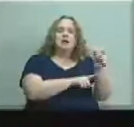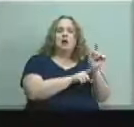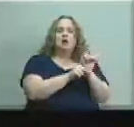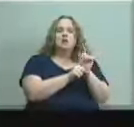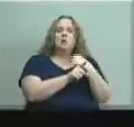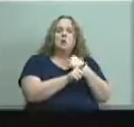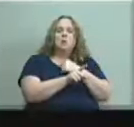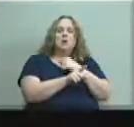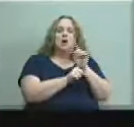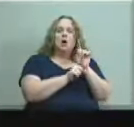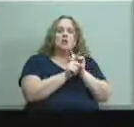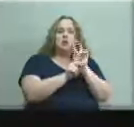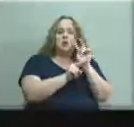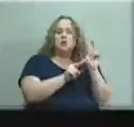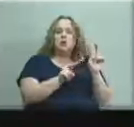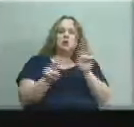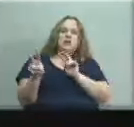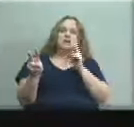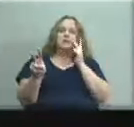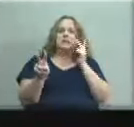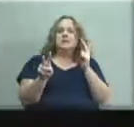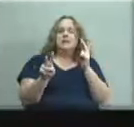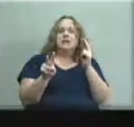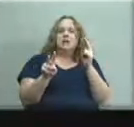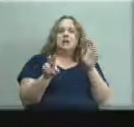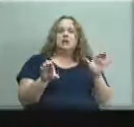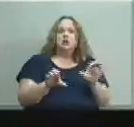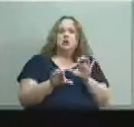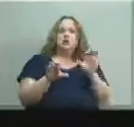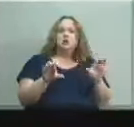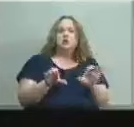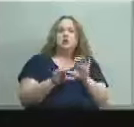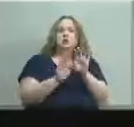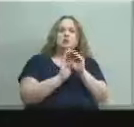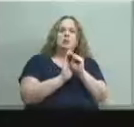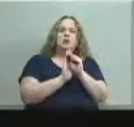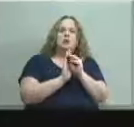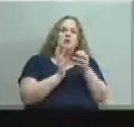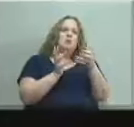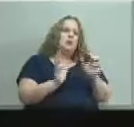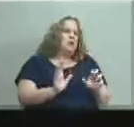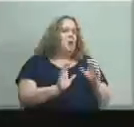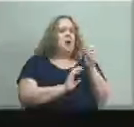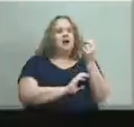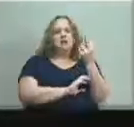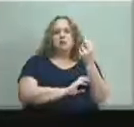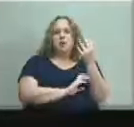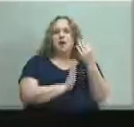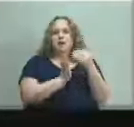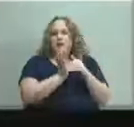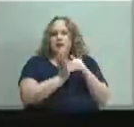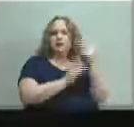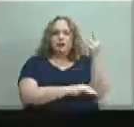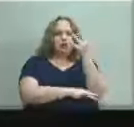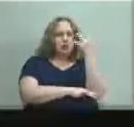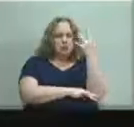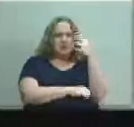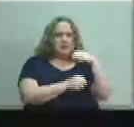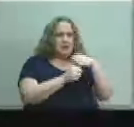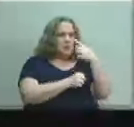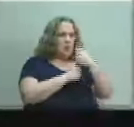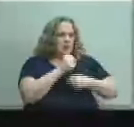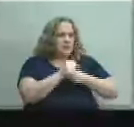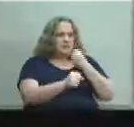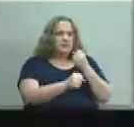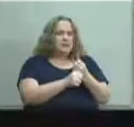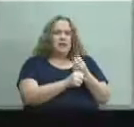are doing is looking to scale this in a doable model where we don't get 12 000 trees in one year and can't maintain them all